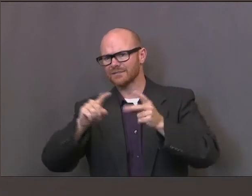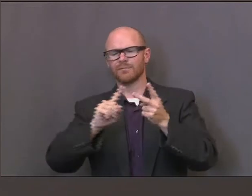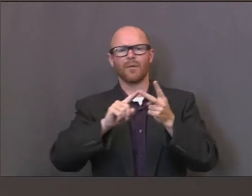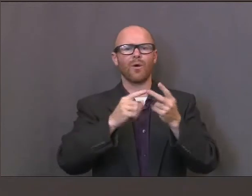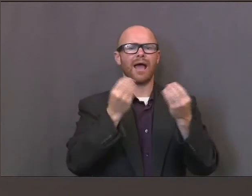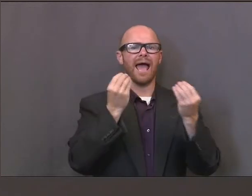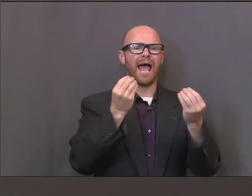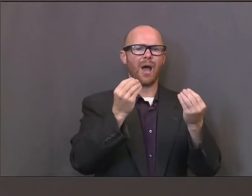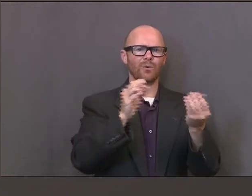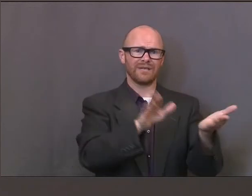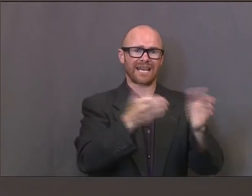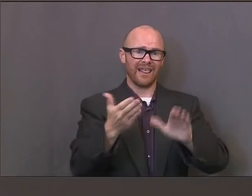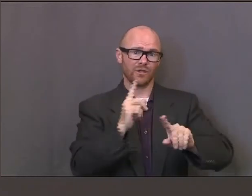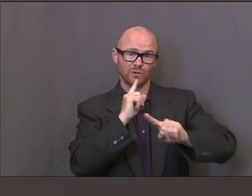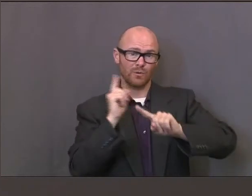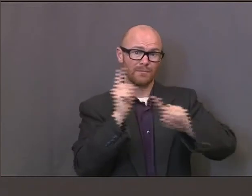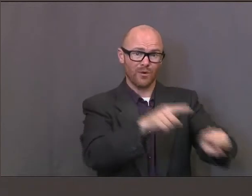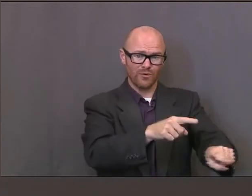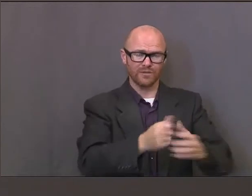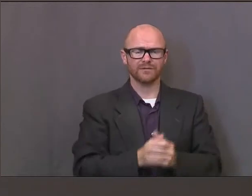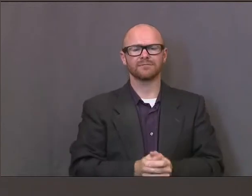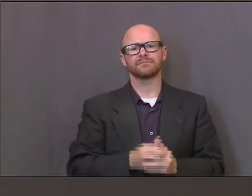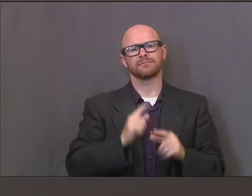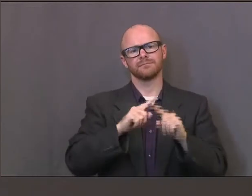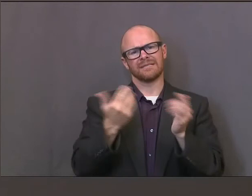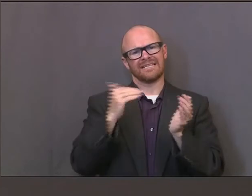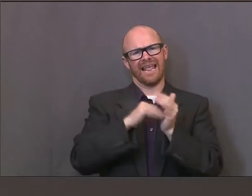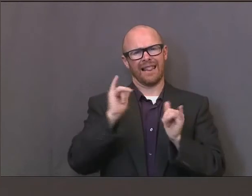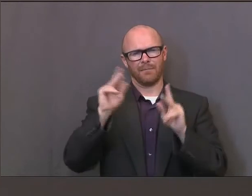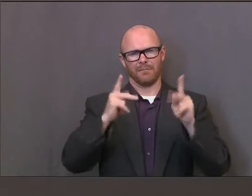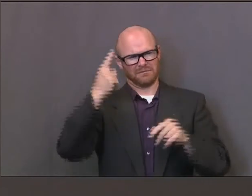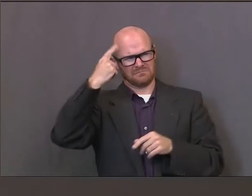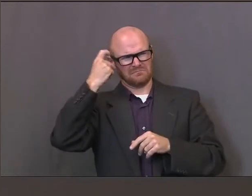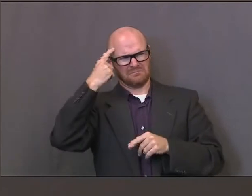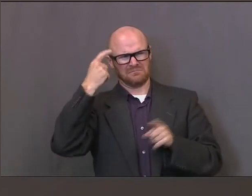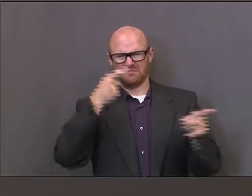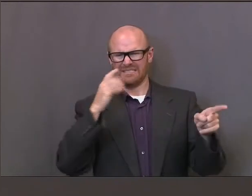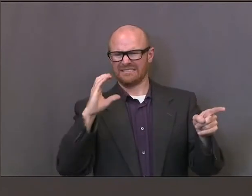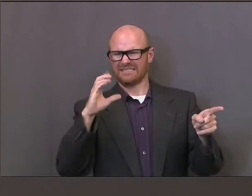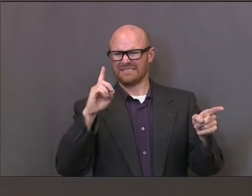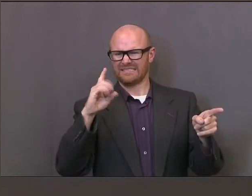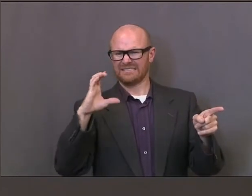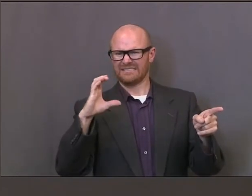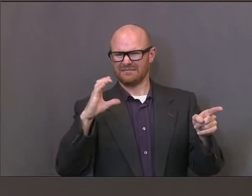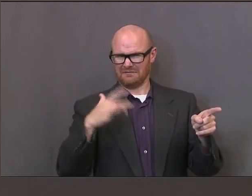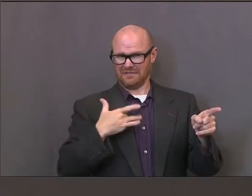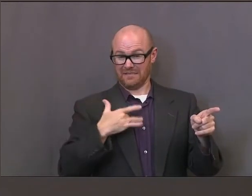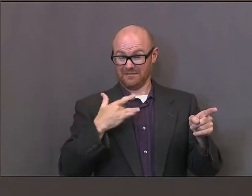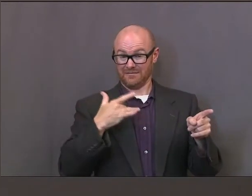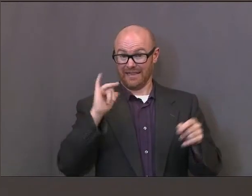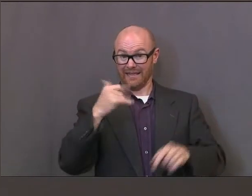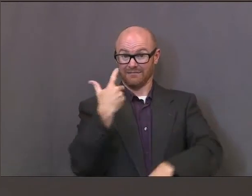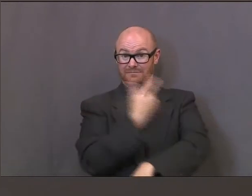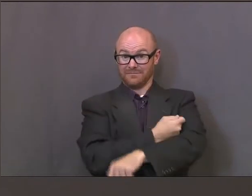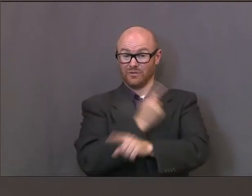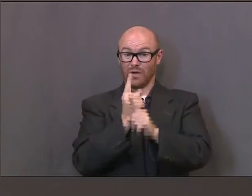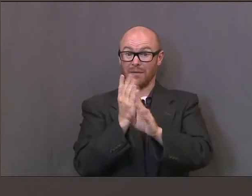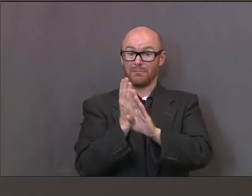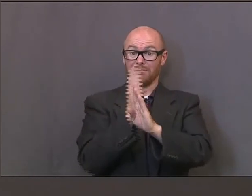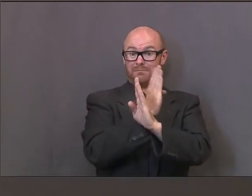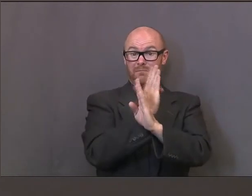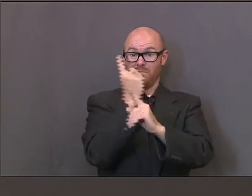and then, as we heard before, there's skepticism about the CDC saying that a vaccine might be available just before Election Day.